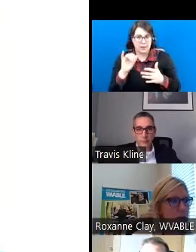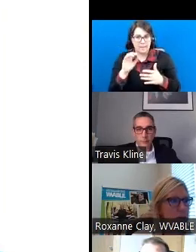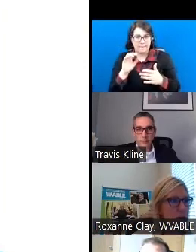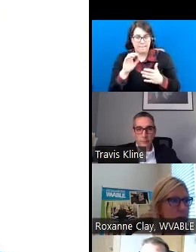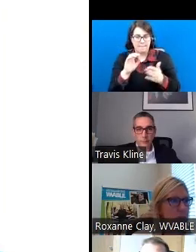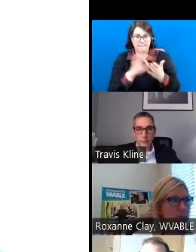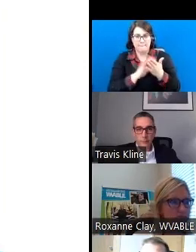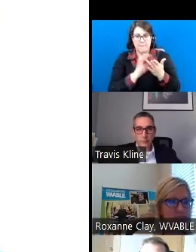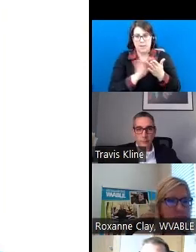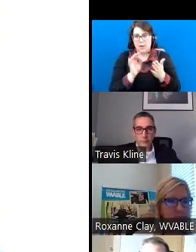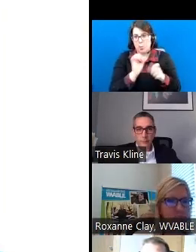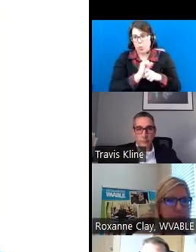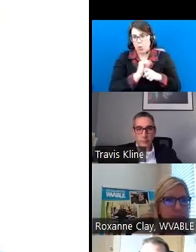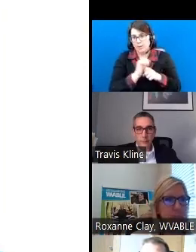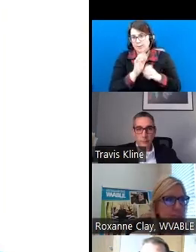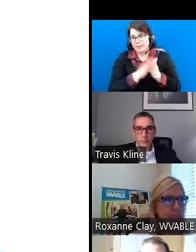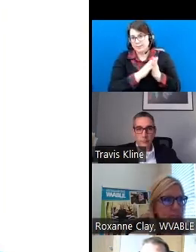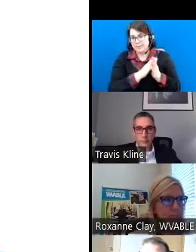programs.